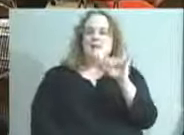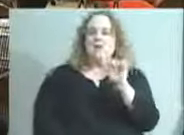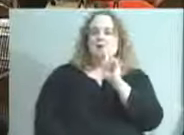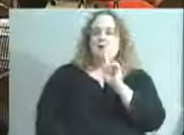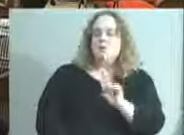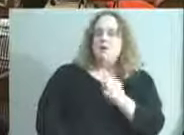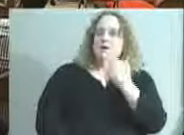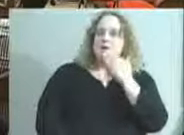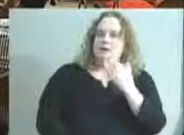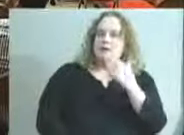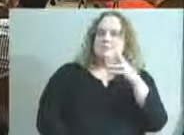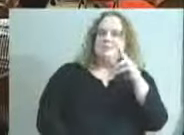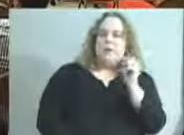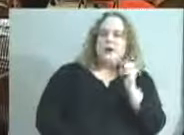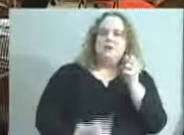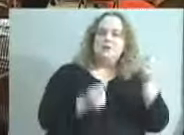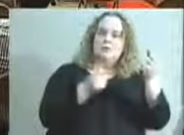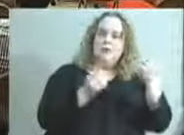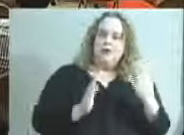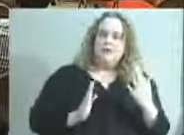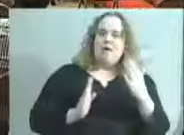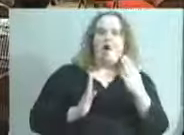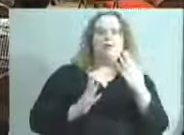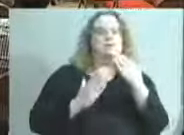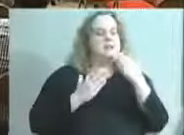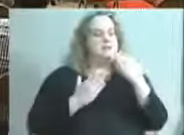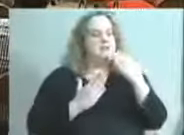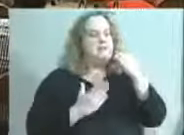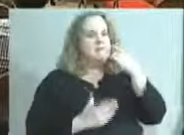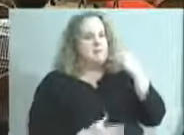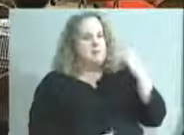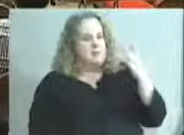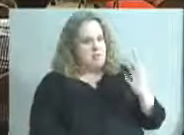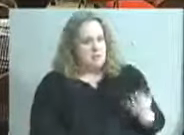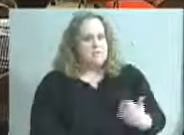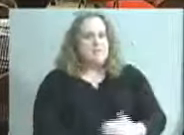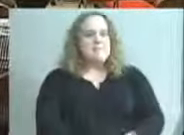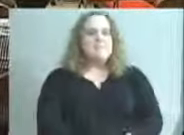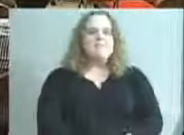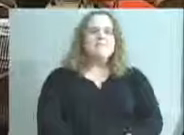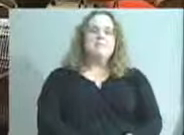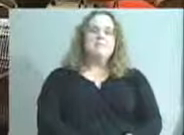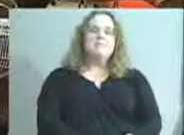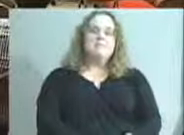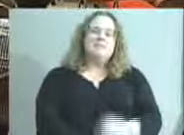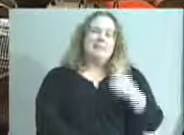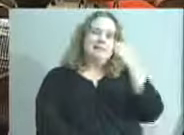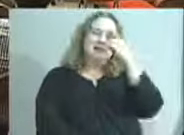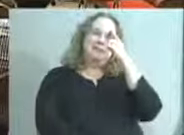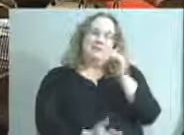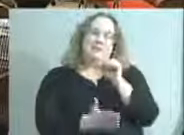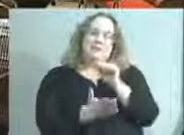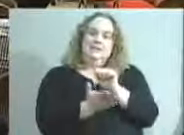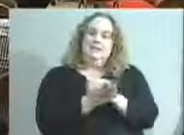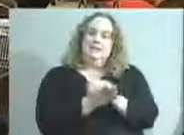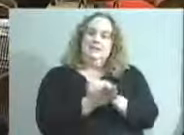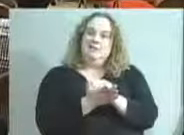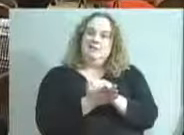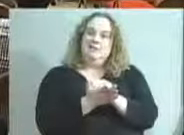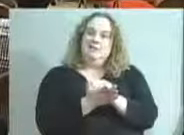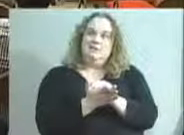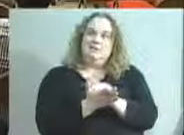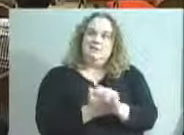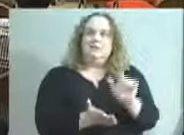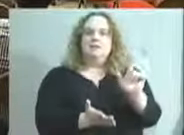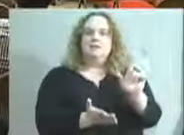drivers, so I just wanted to thank them for that. So I think that's all my report.